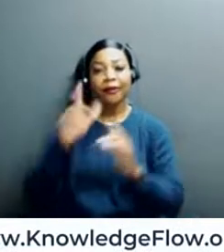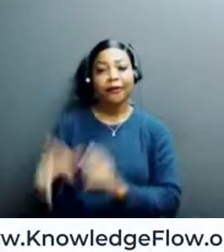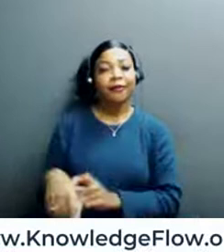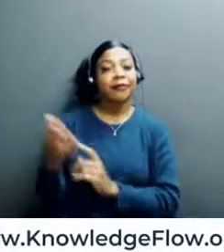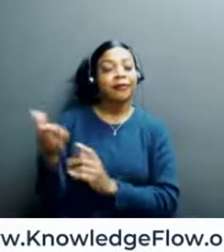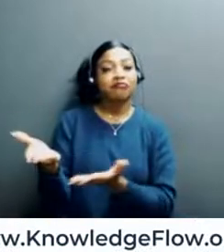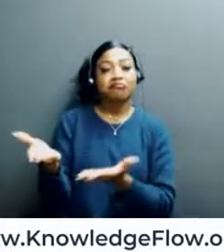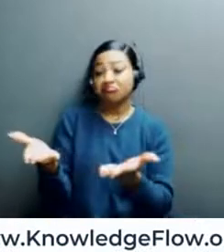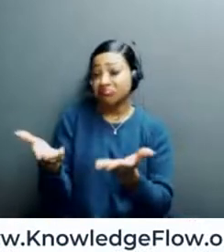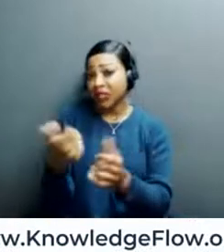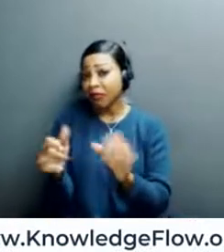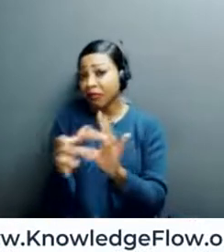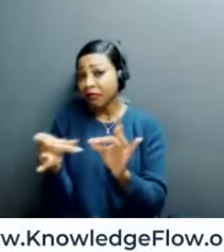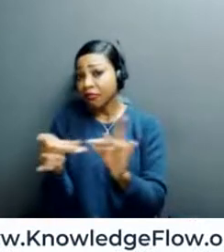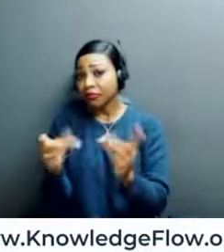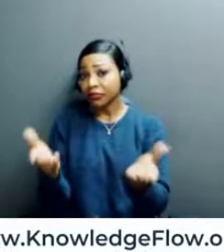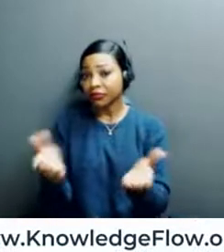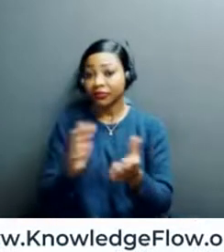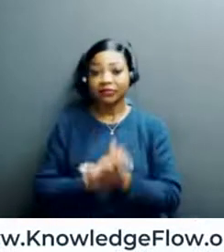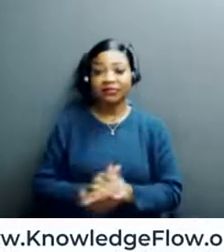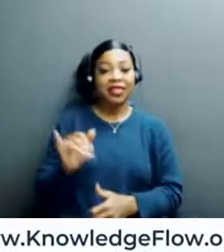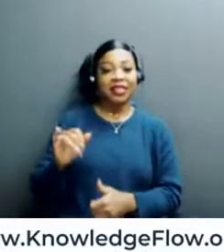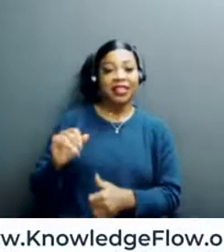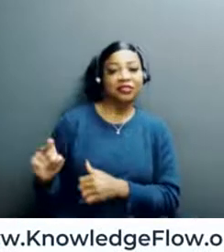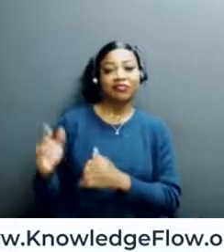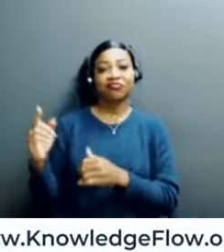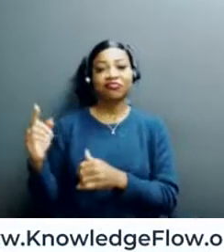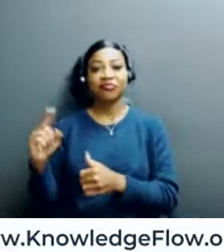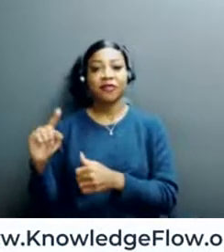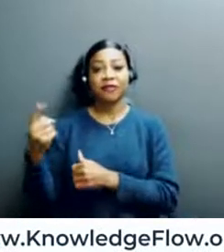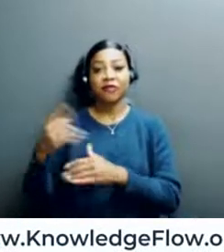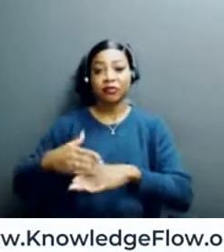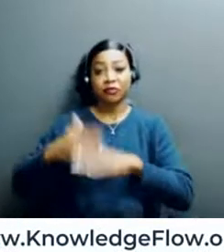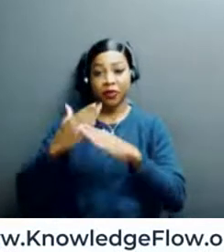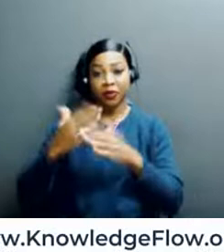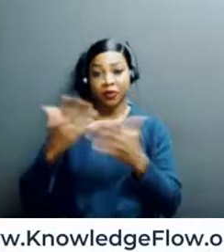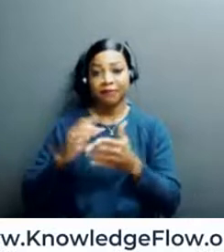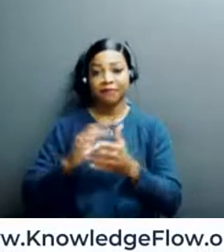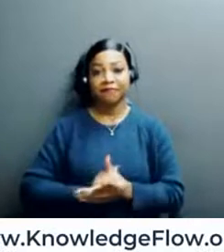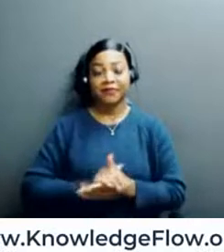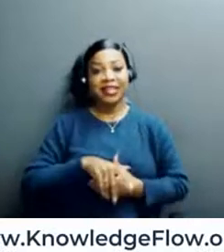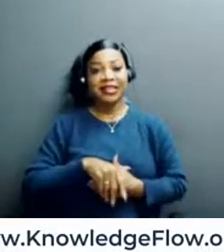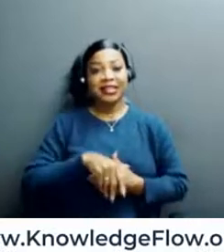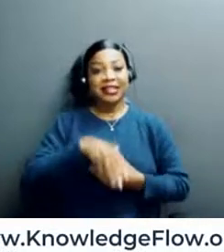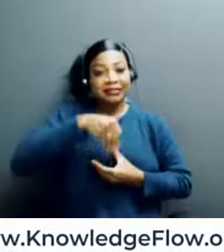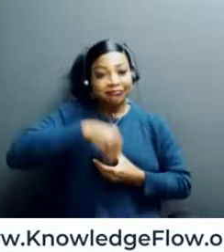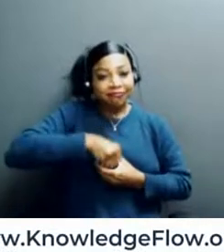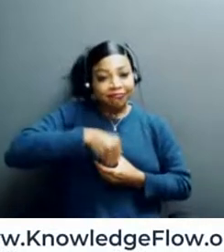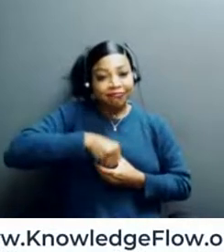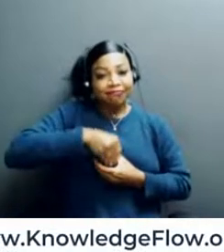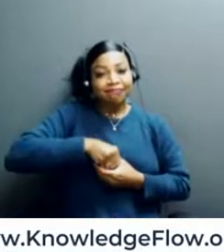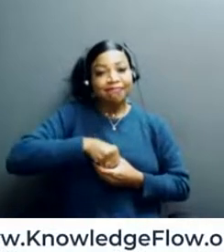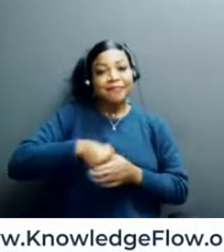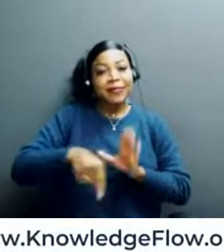your thoughts on this? I would say that's our number one barrier, given our focus, is the self-inflicted ageism. It's